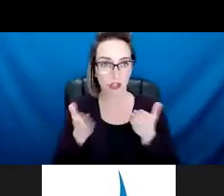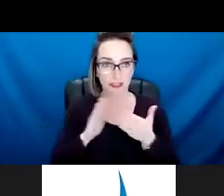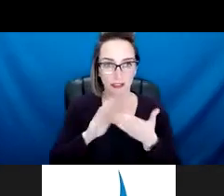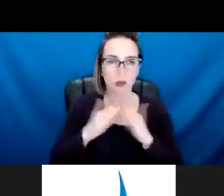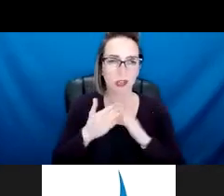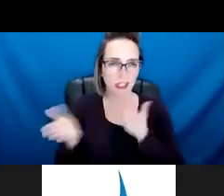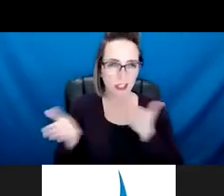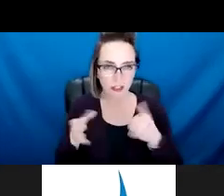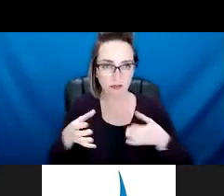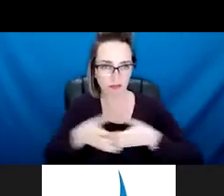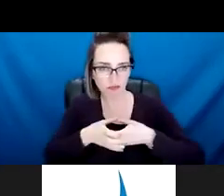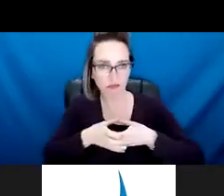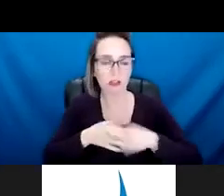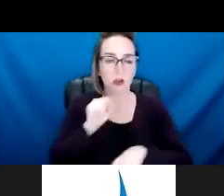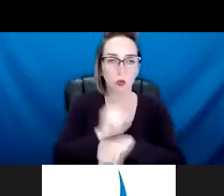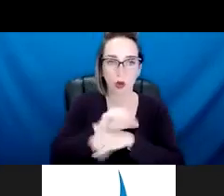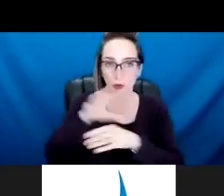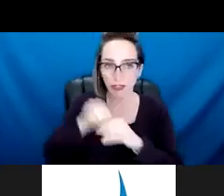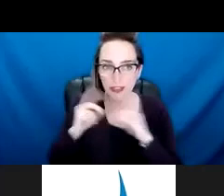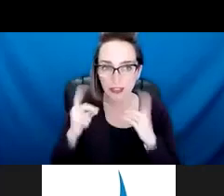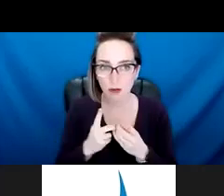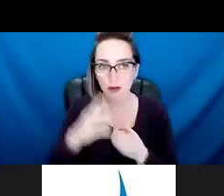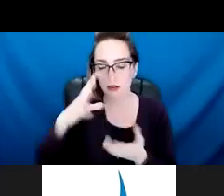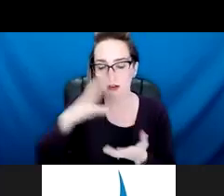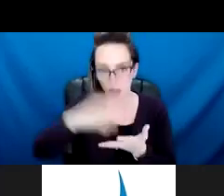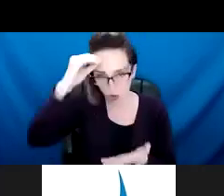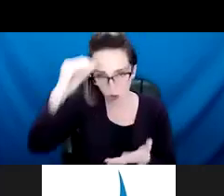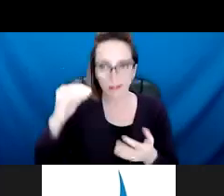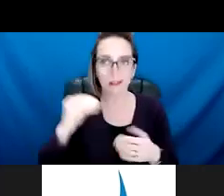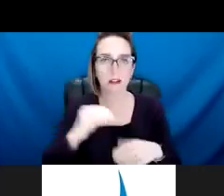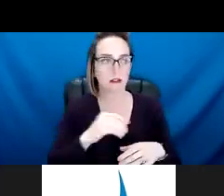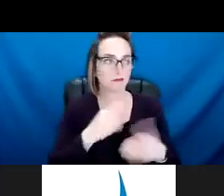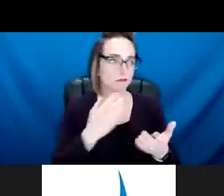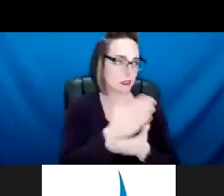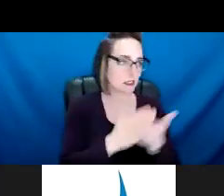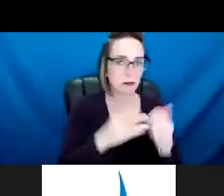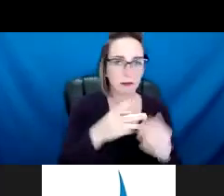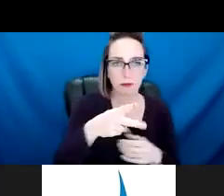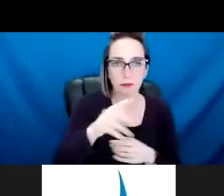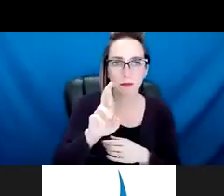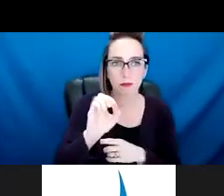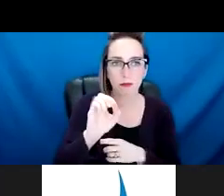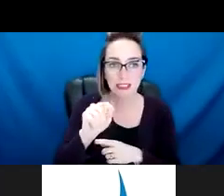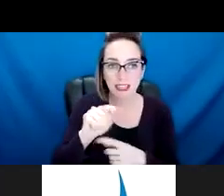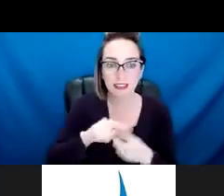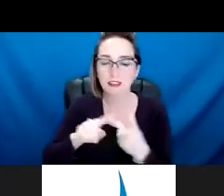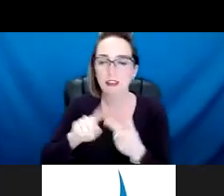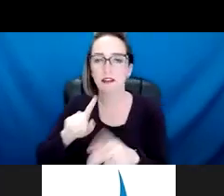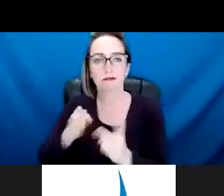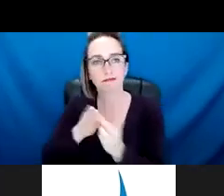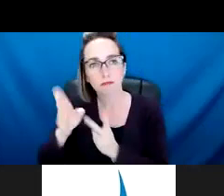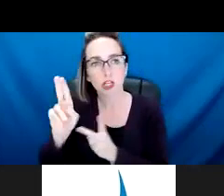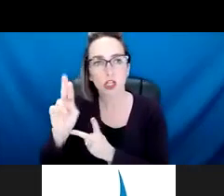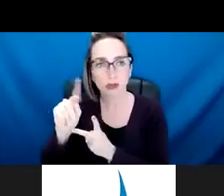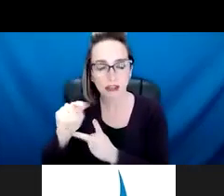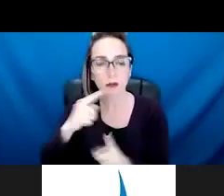by working in the precincts or working in different units. along with at the same time